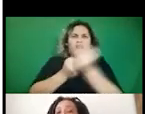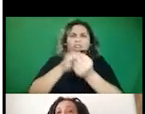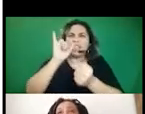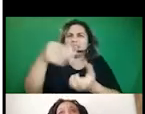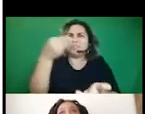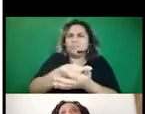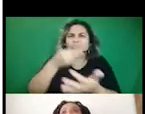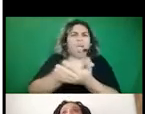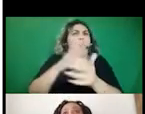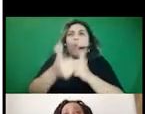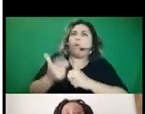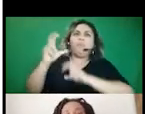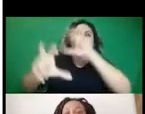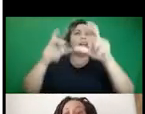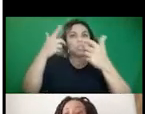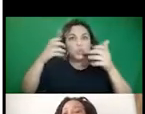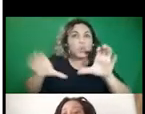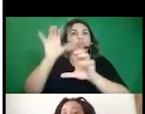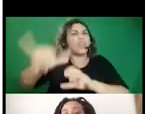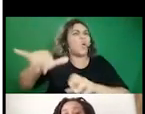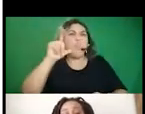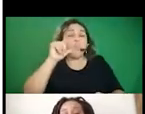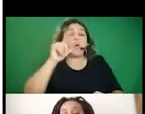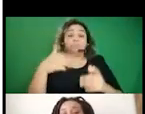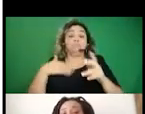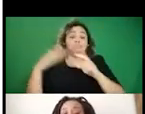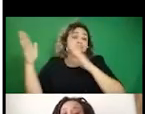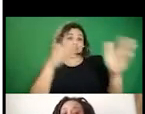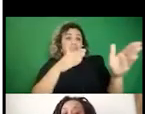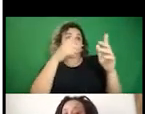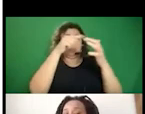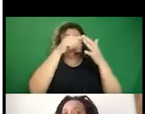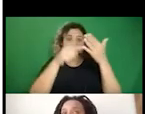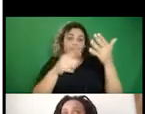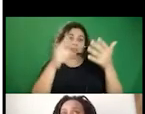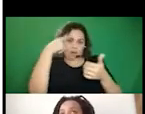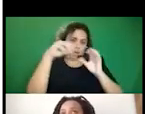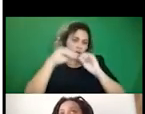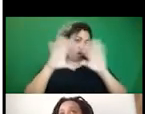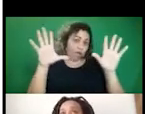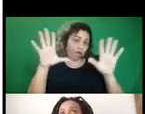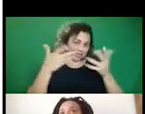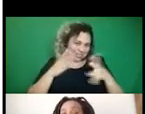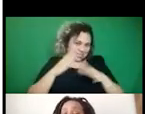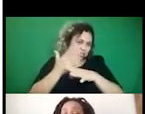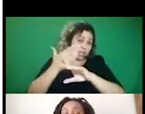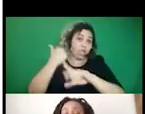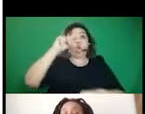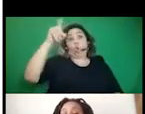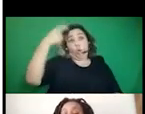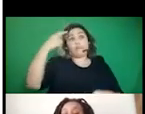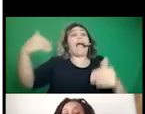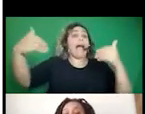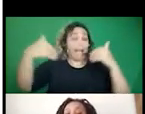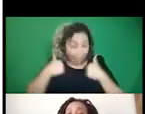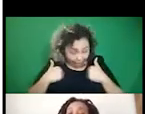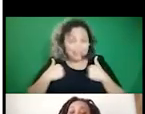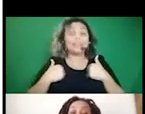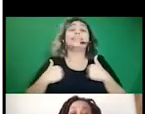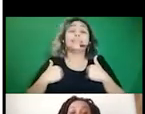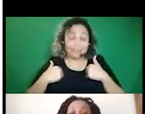And I think that there are definitely people you can directly point to. Obviously the like, as I've shared, the government has, um,